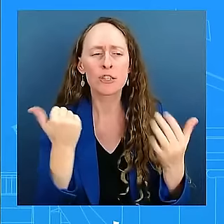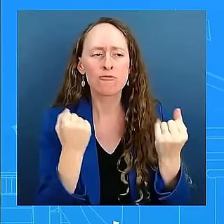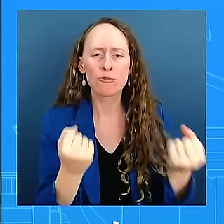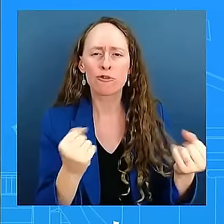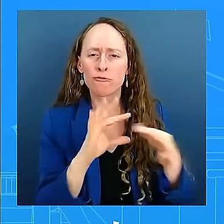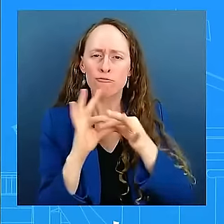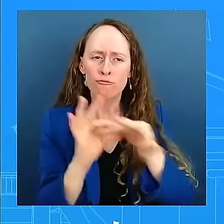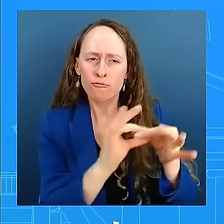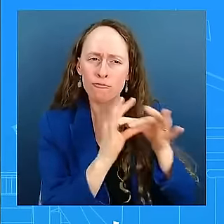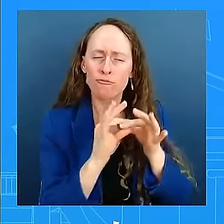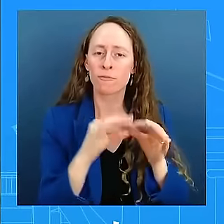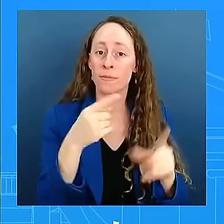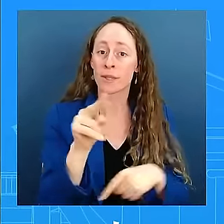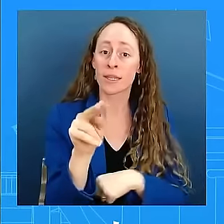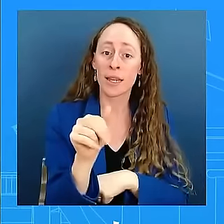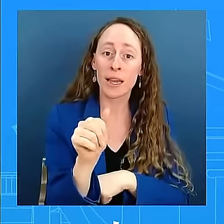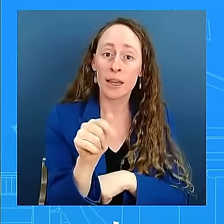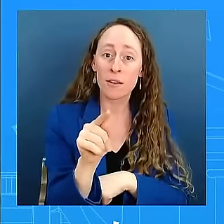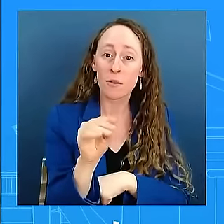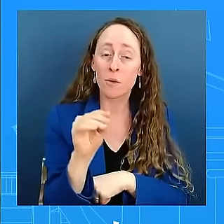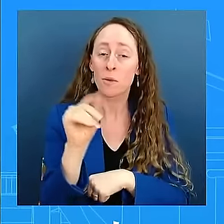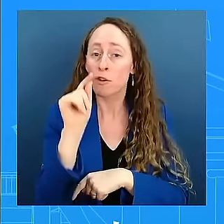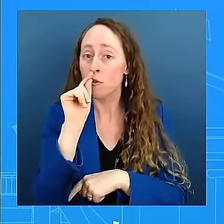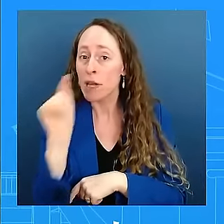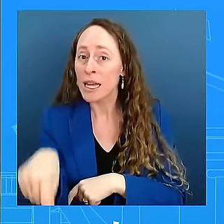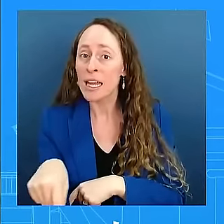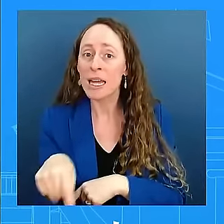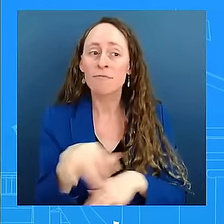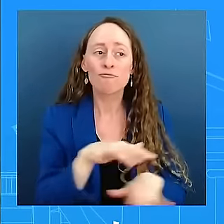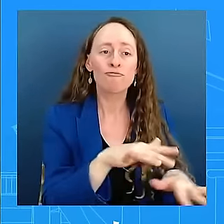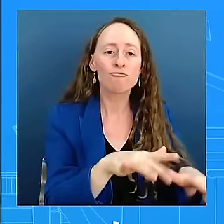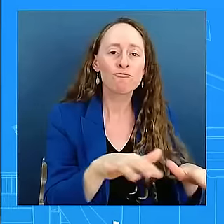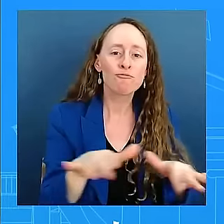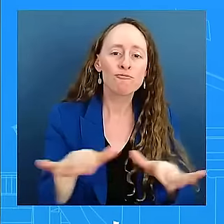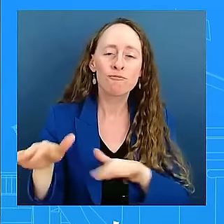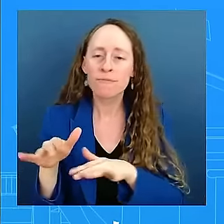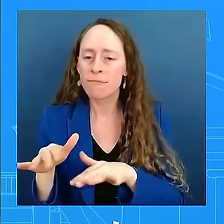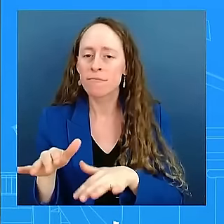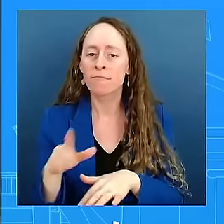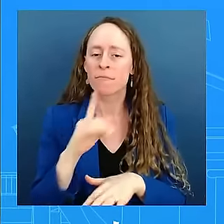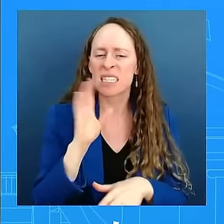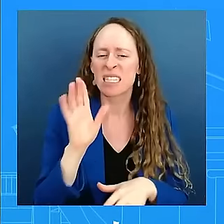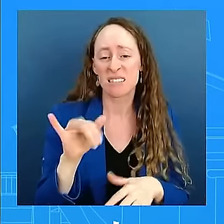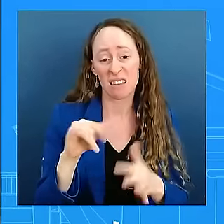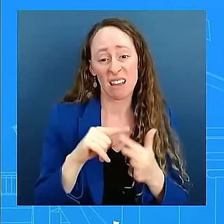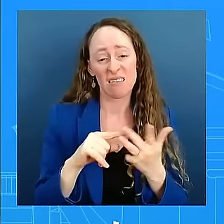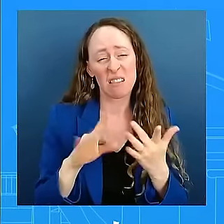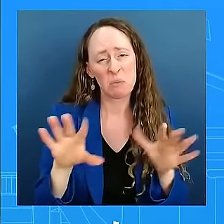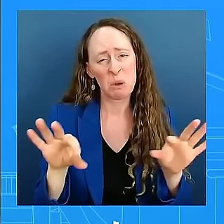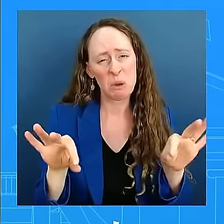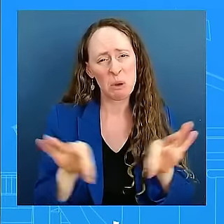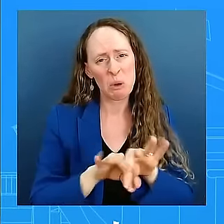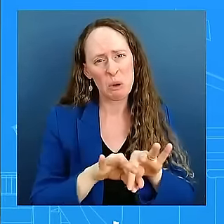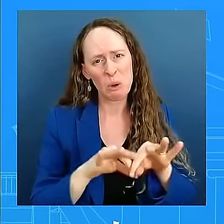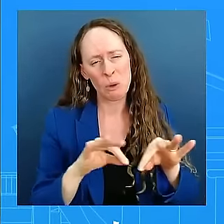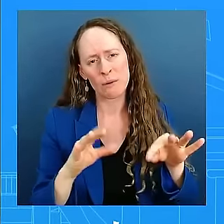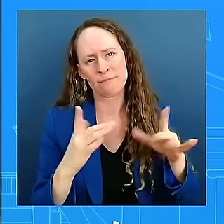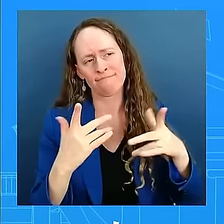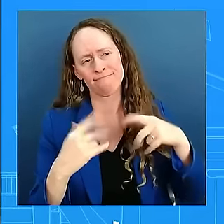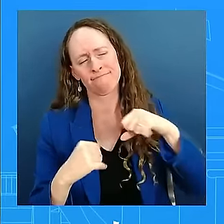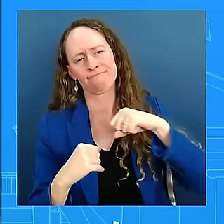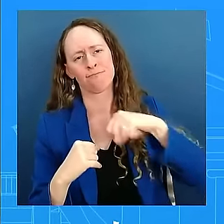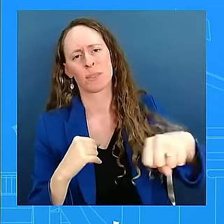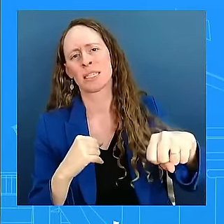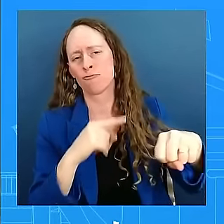as they're fighting against Russia's aggression. All of these things are really important to our, yes, to our relationships with